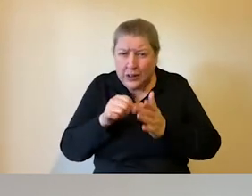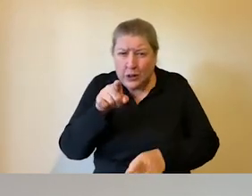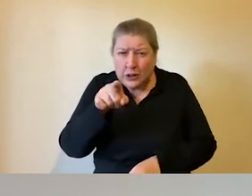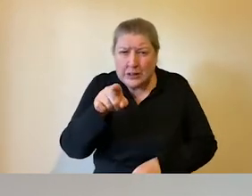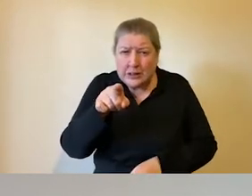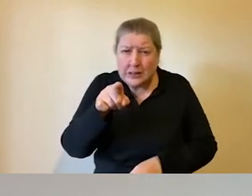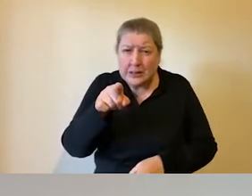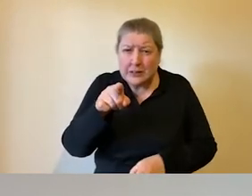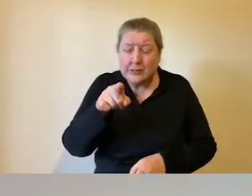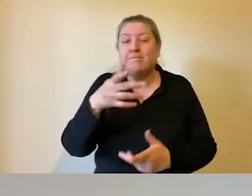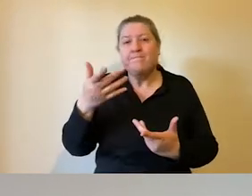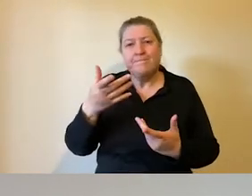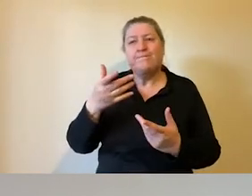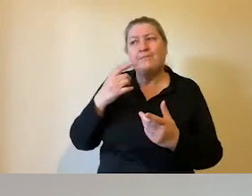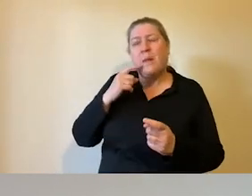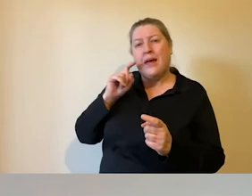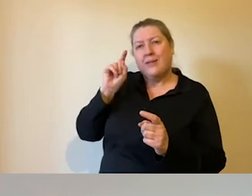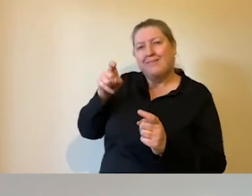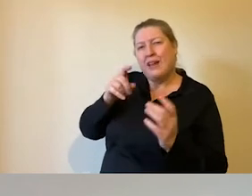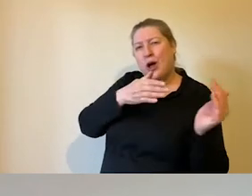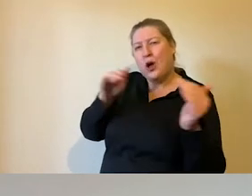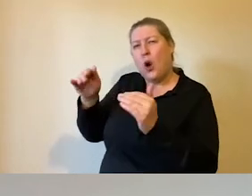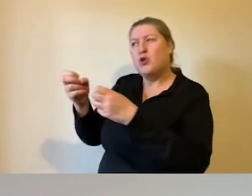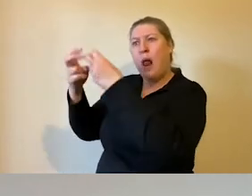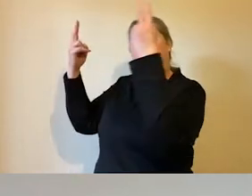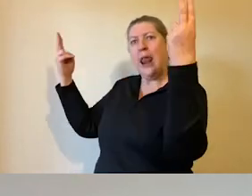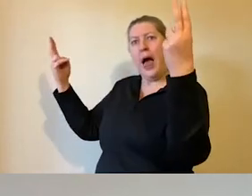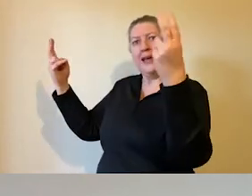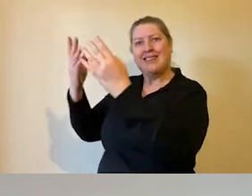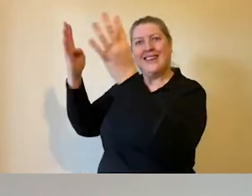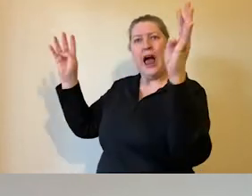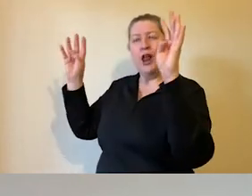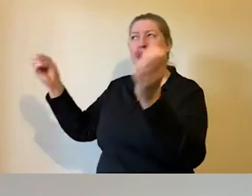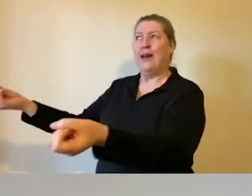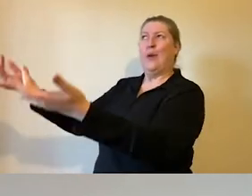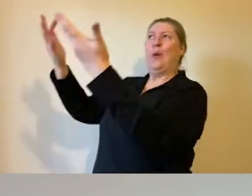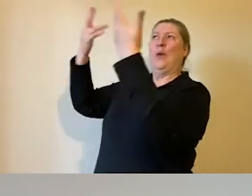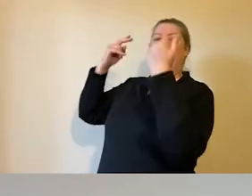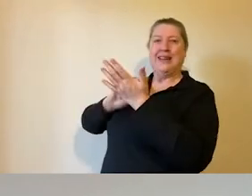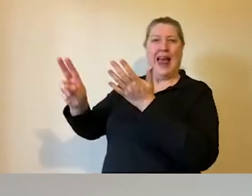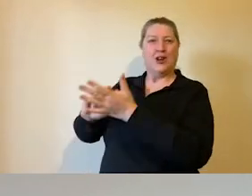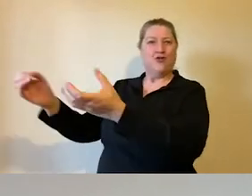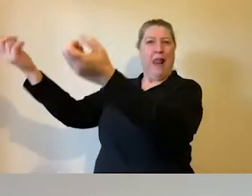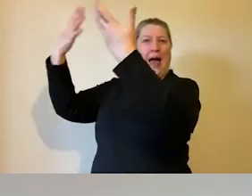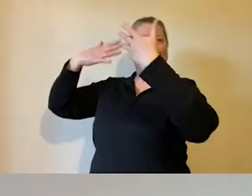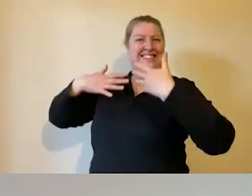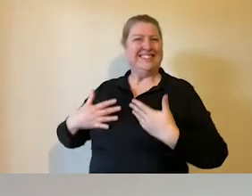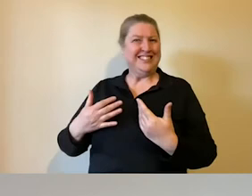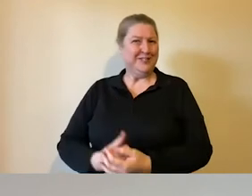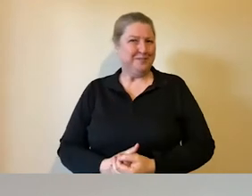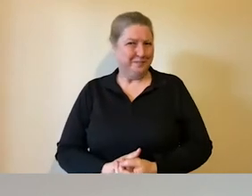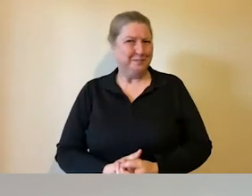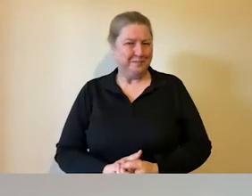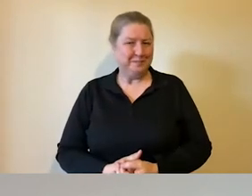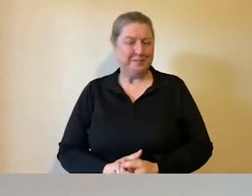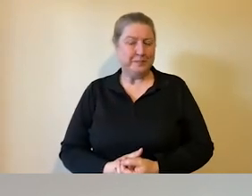they might want to move to one of our very light galleries, soak up some natural light in the Great Court. So a